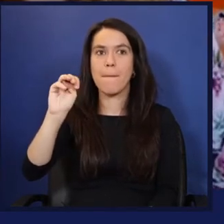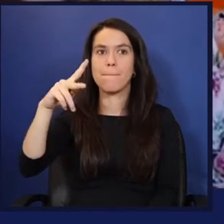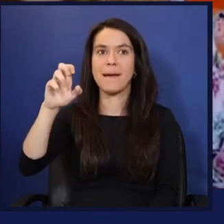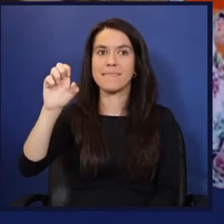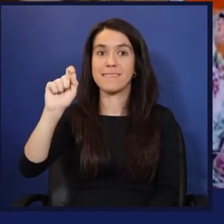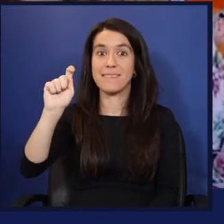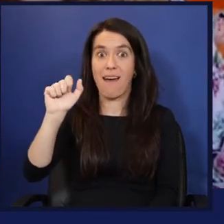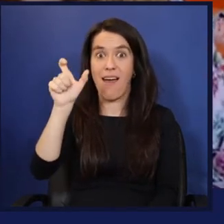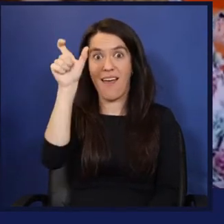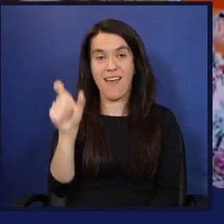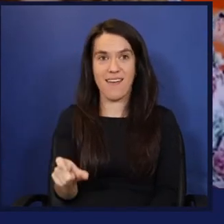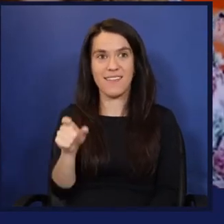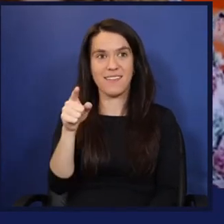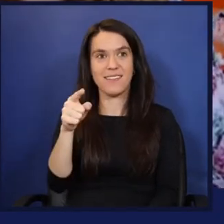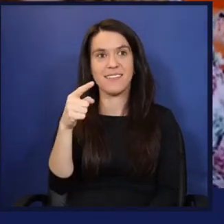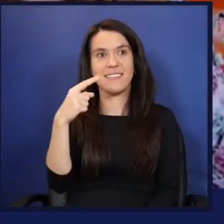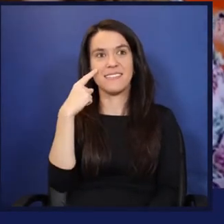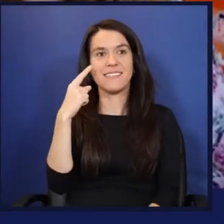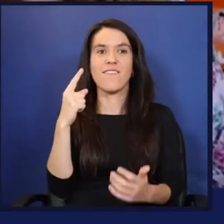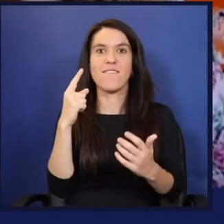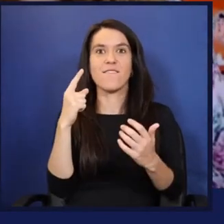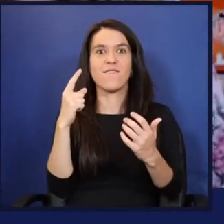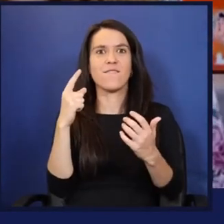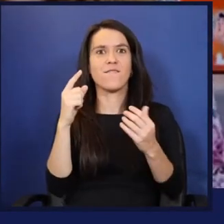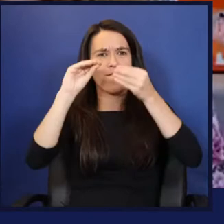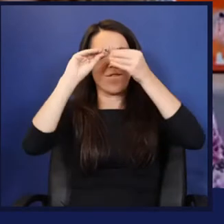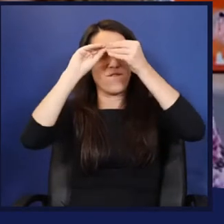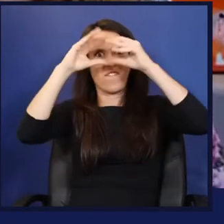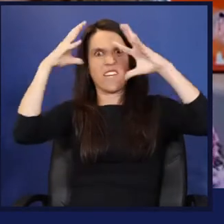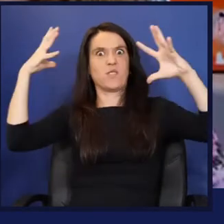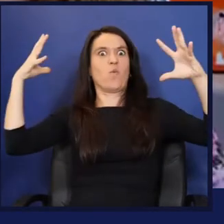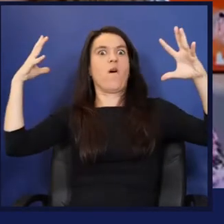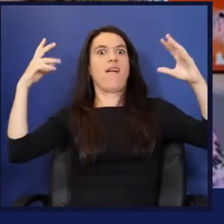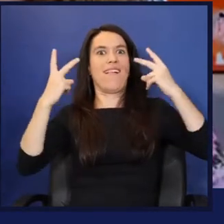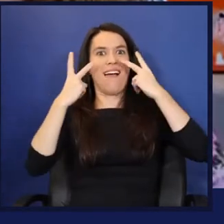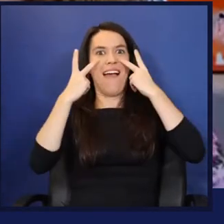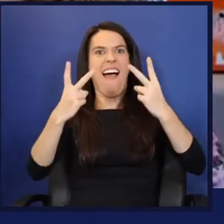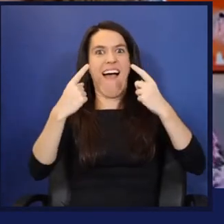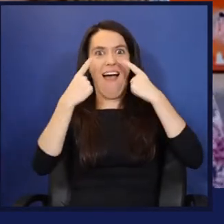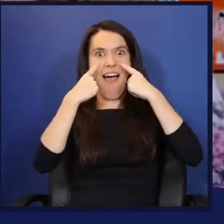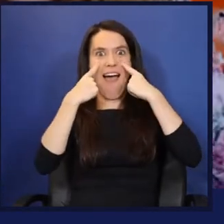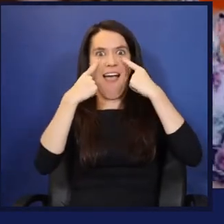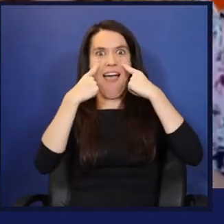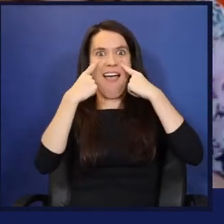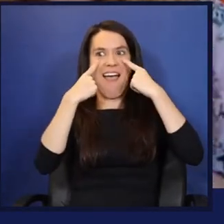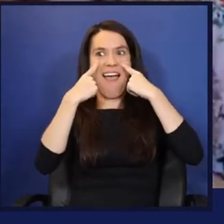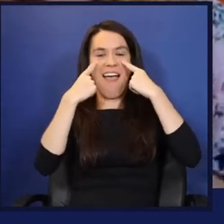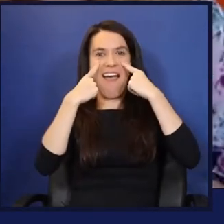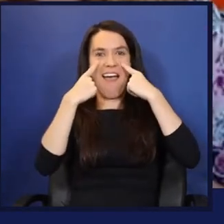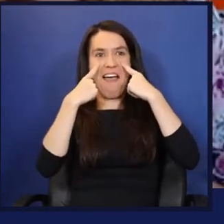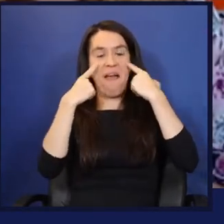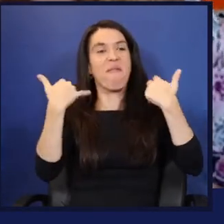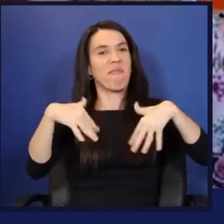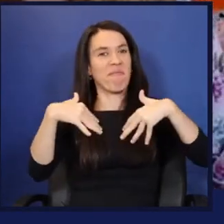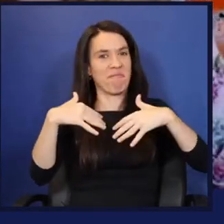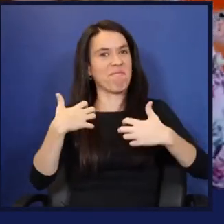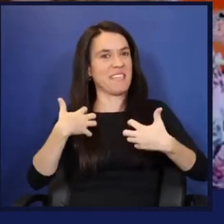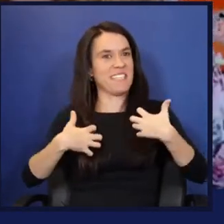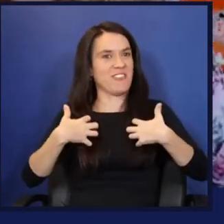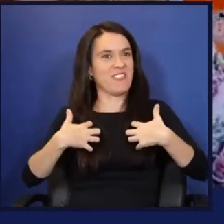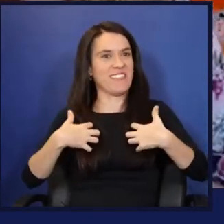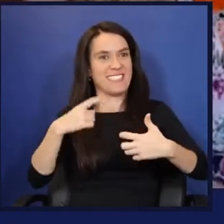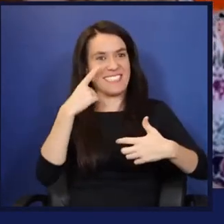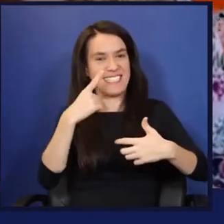Virtual eye vision, I've heard. So that connects nicely together with the stuff that Svetia talked before in the previous